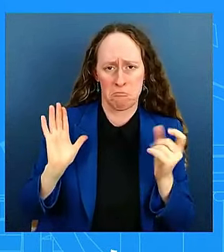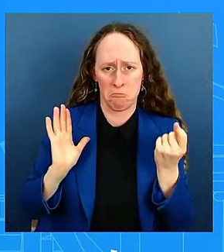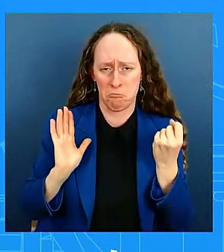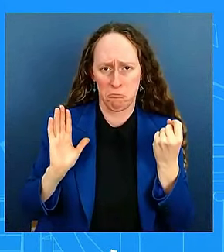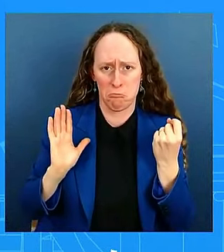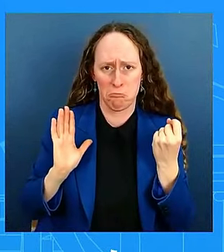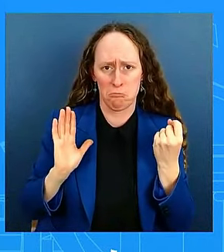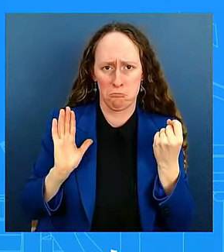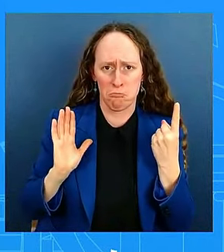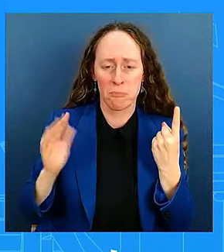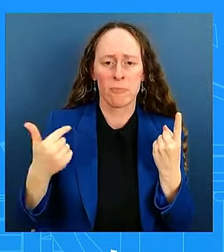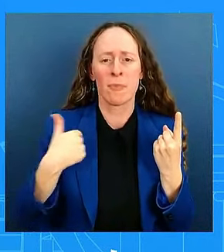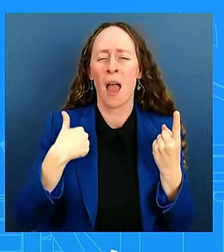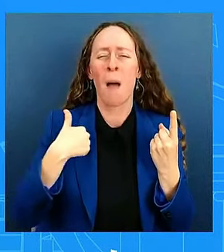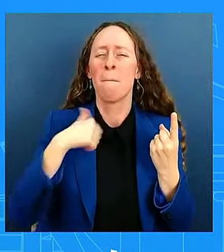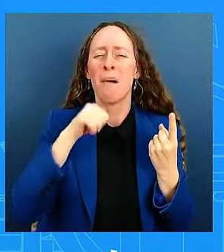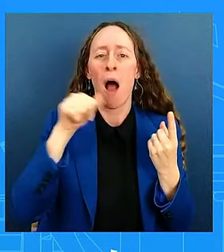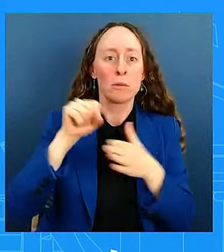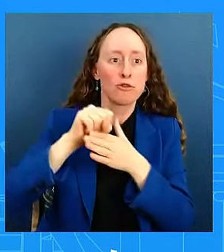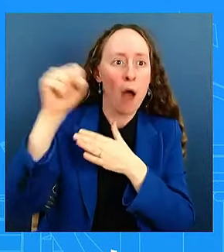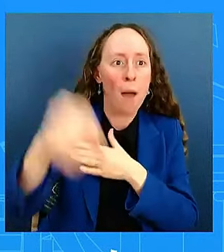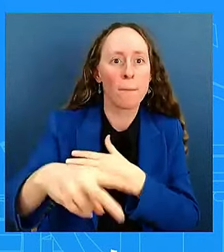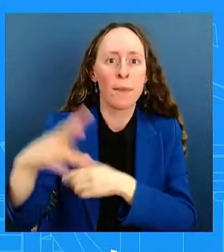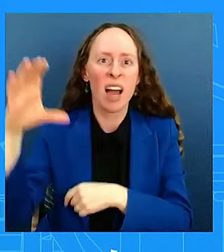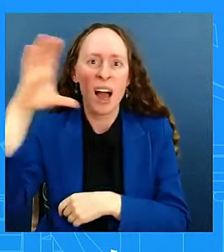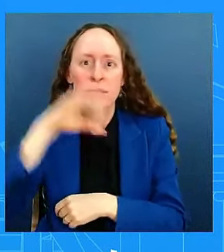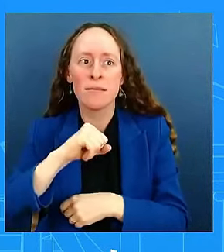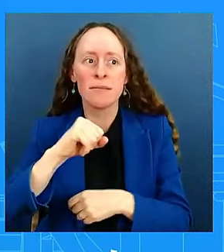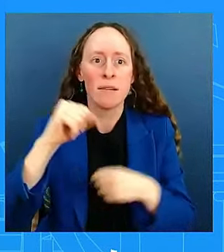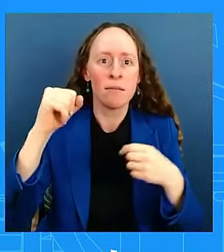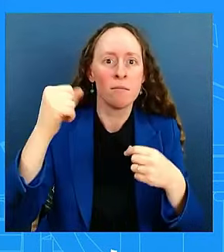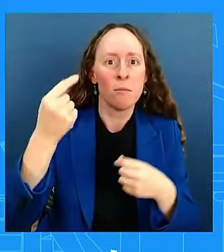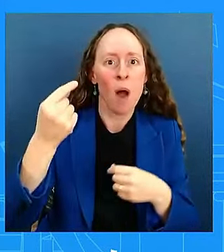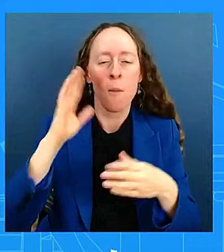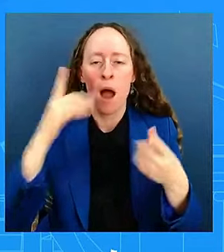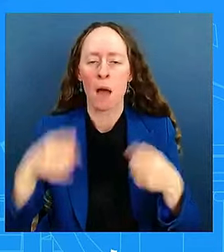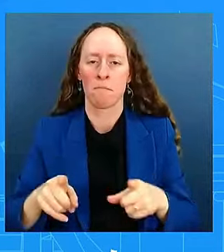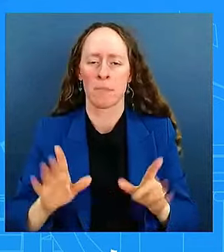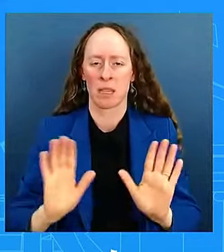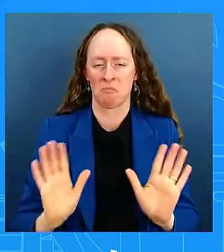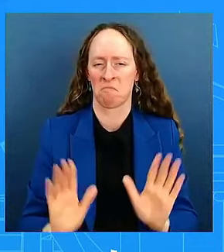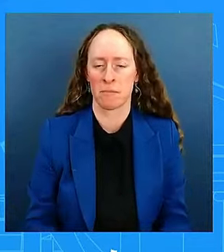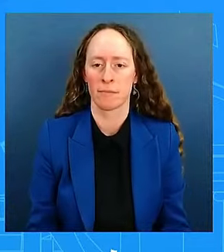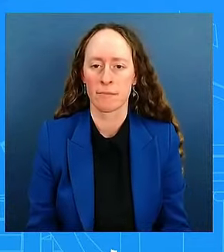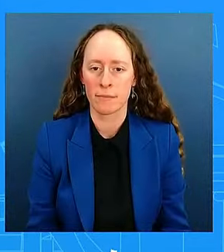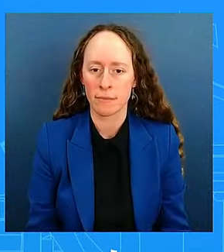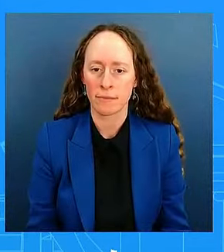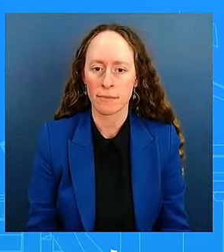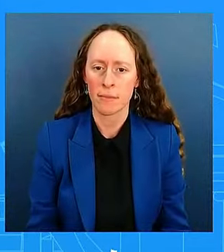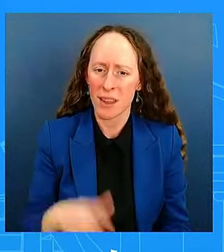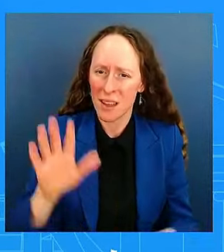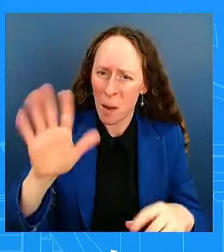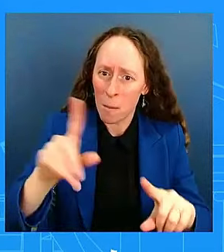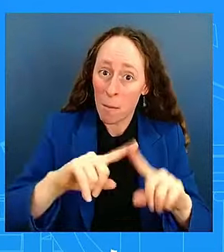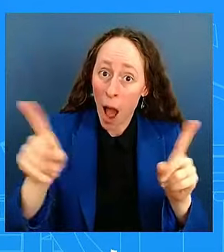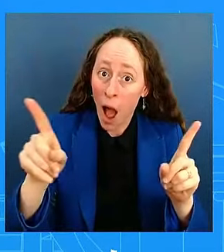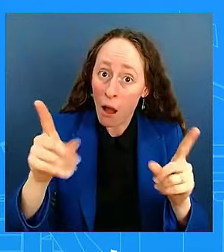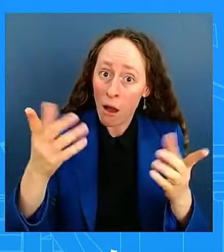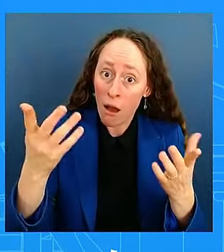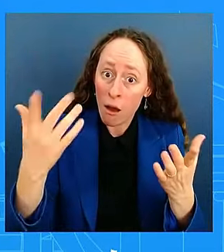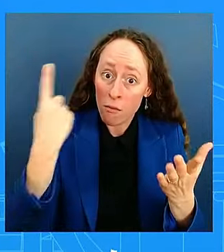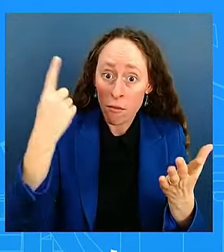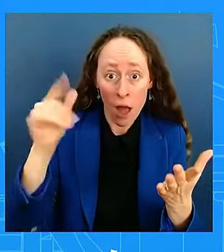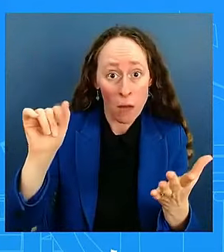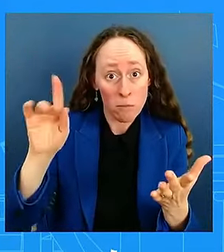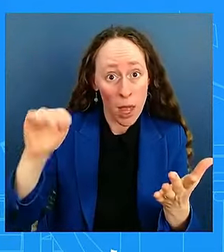anything, uh, and the discussions to continue. can we say that the administration is preparing for that possibility? I'm just not going to get, I'm not going to